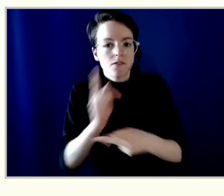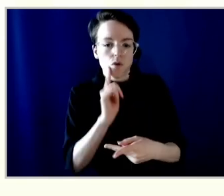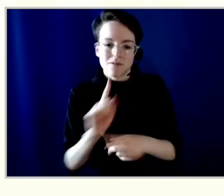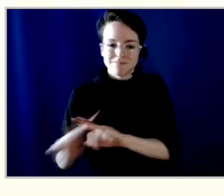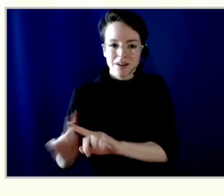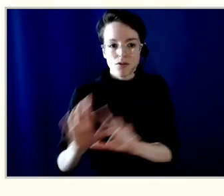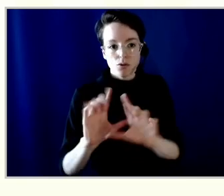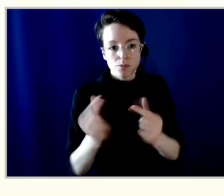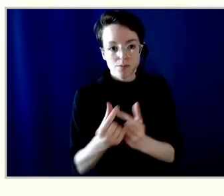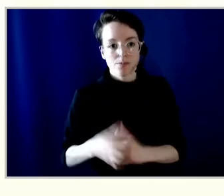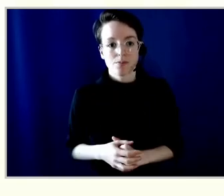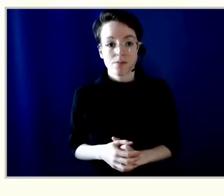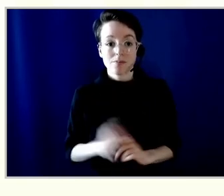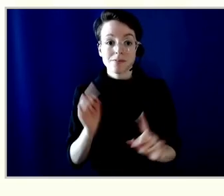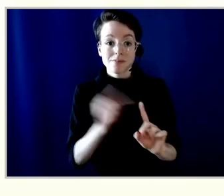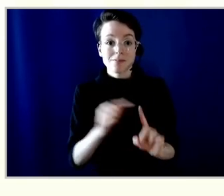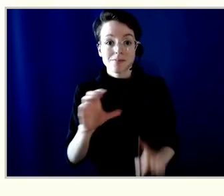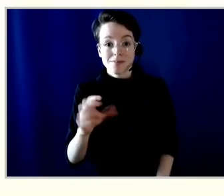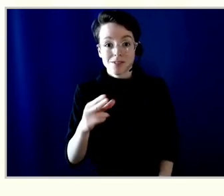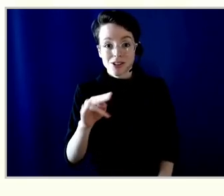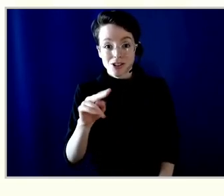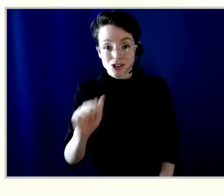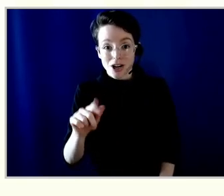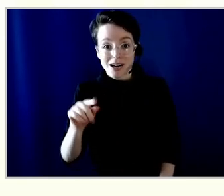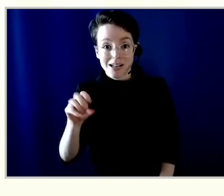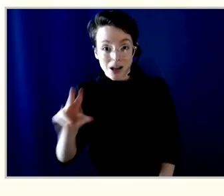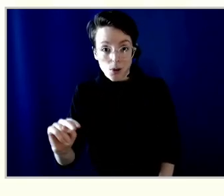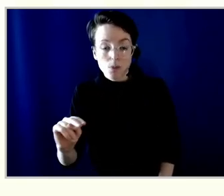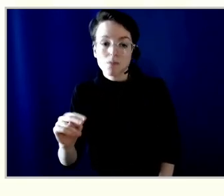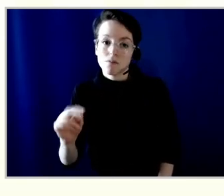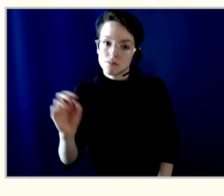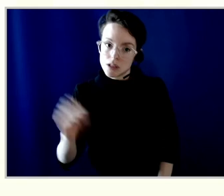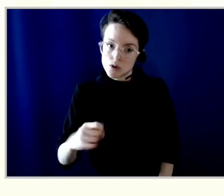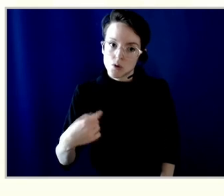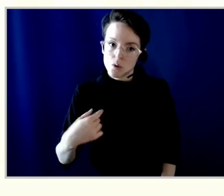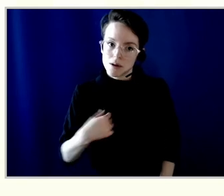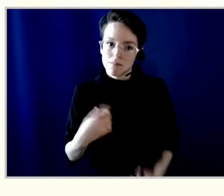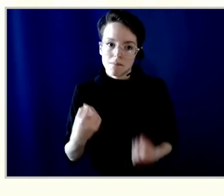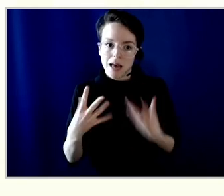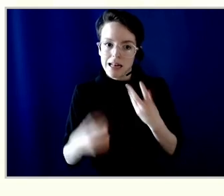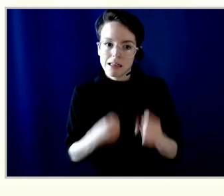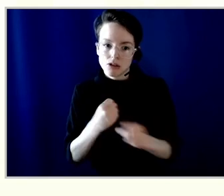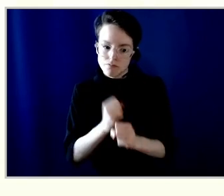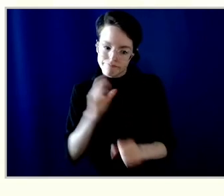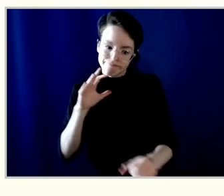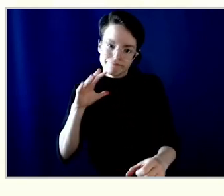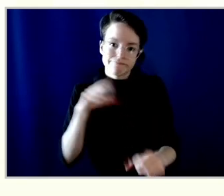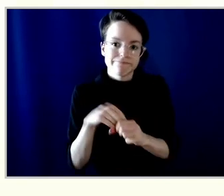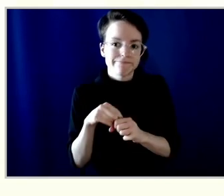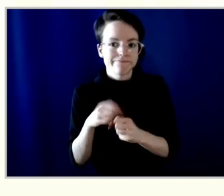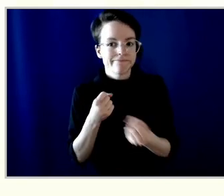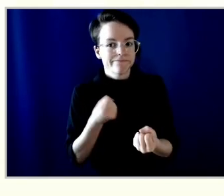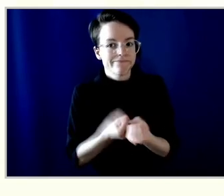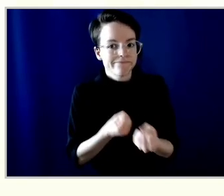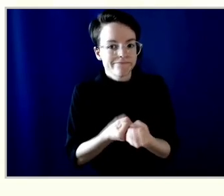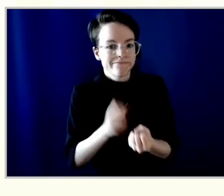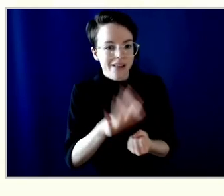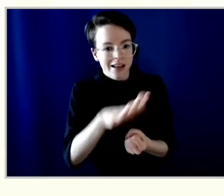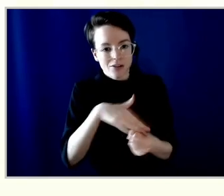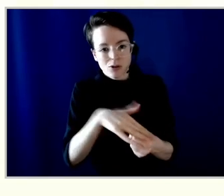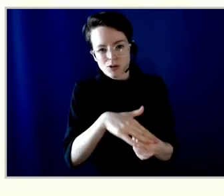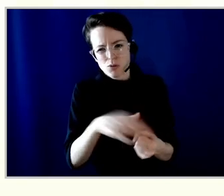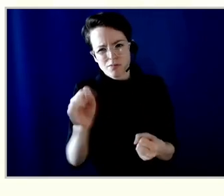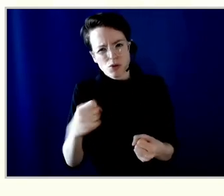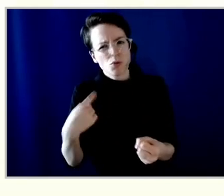for decades in that area and continue to look to provide support as we can. Okay, great. And